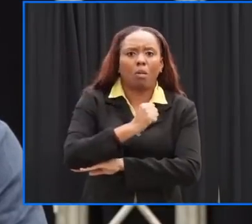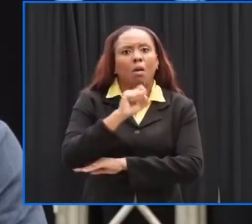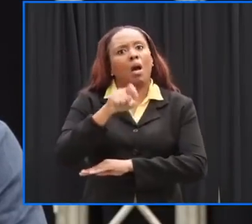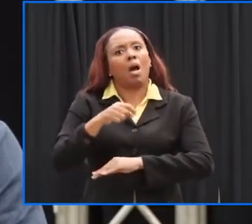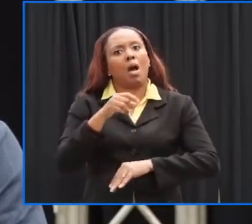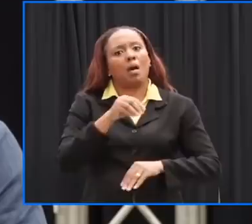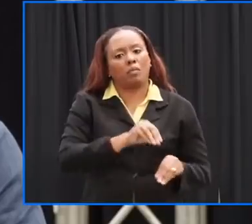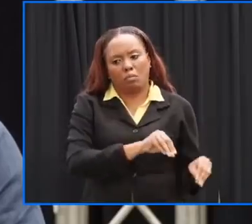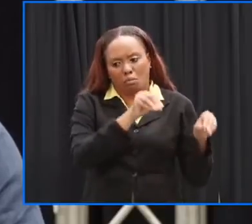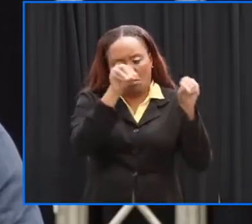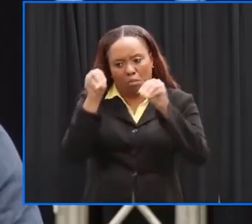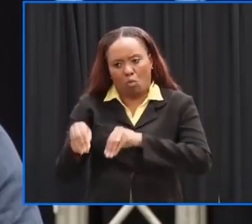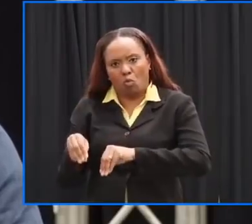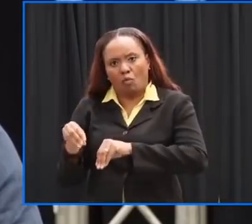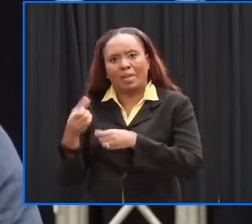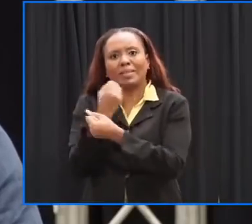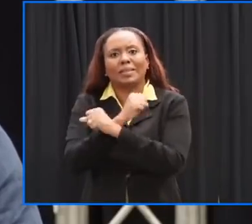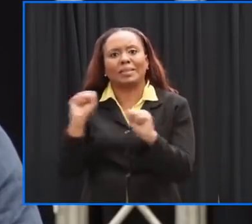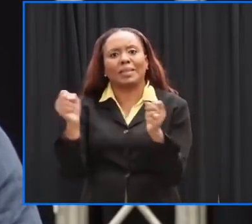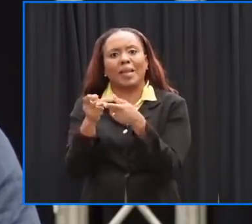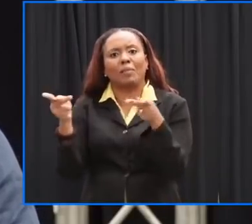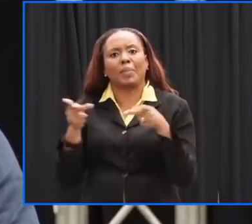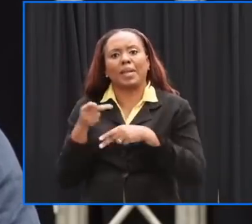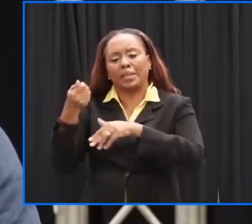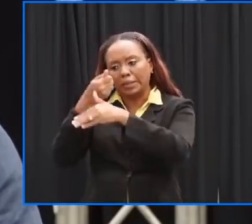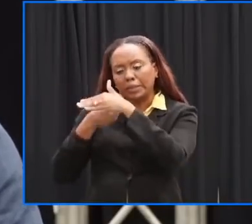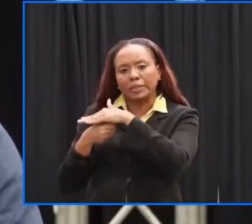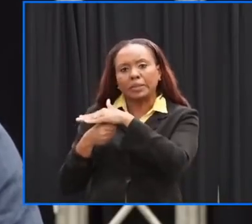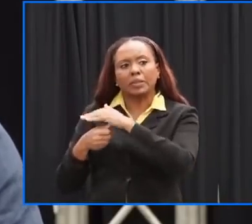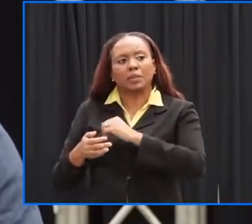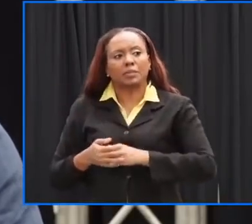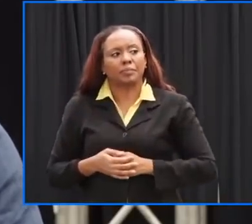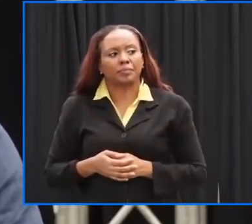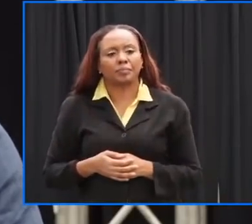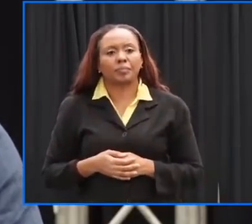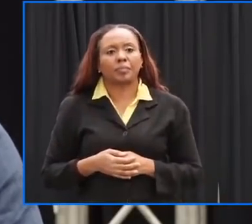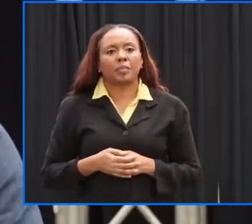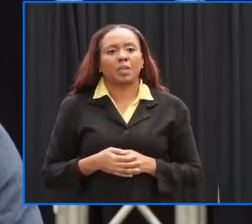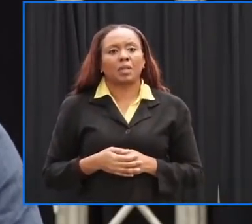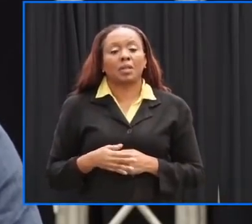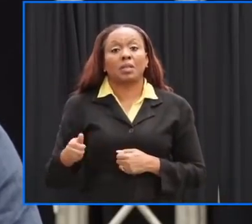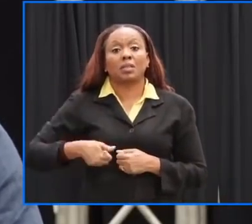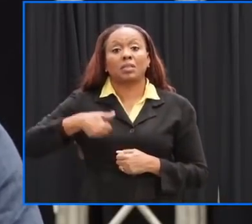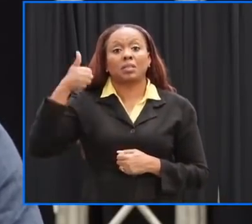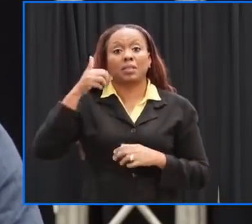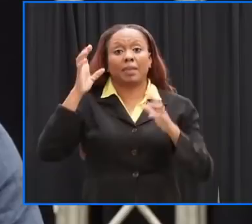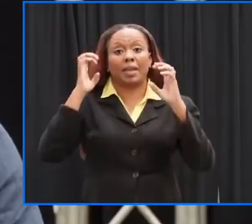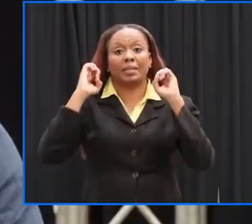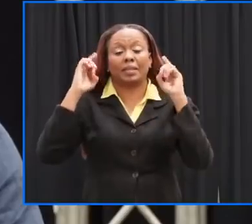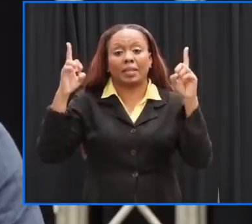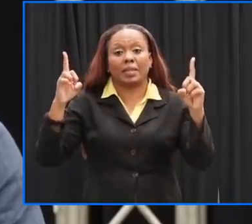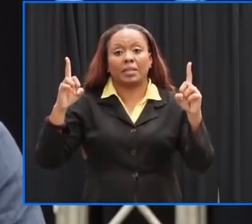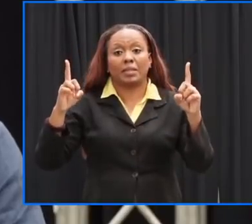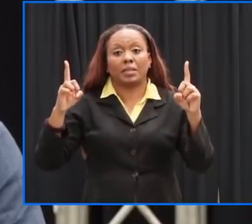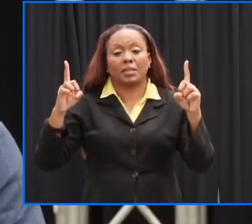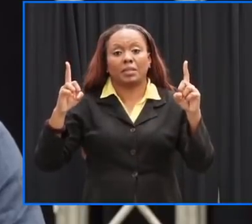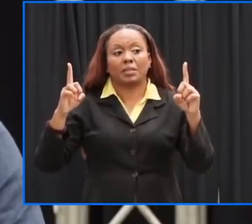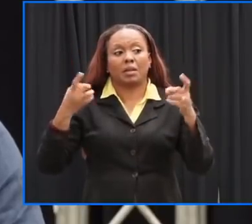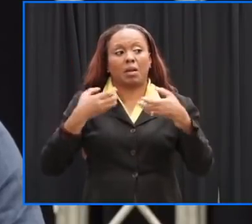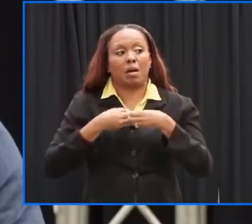shelters will be open um miss the chief education officer joy adamson is going to speak to you next